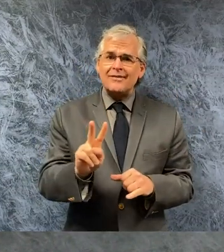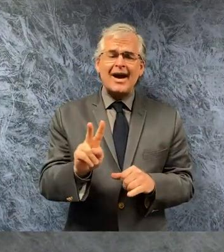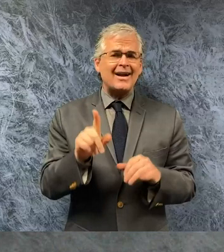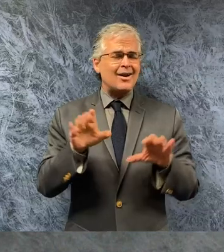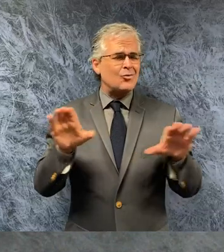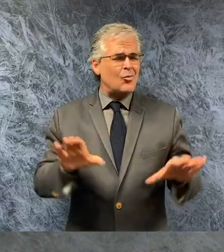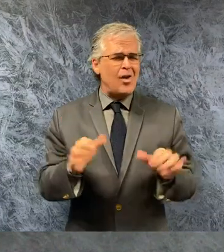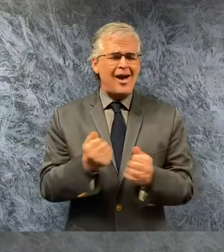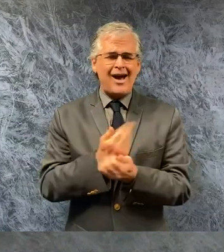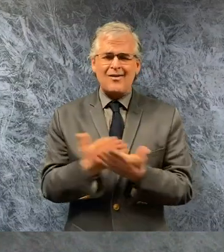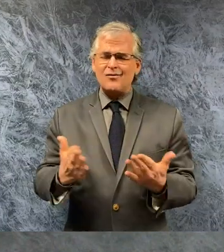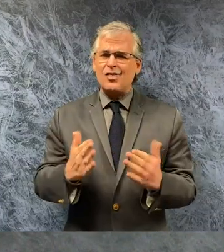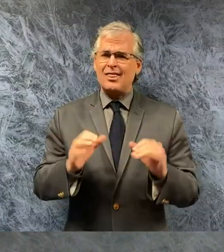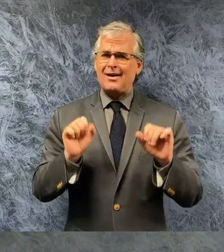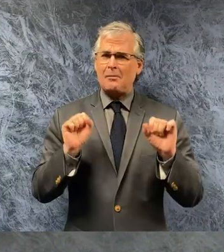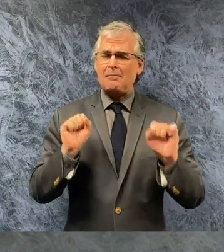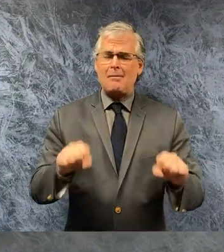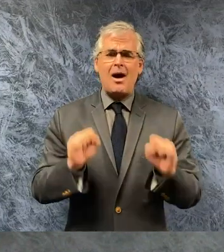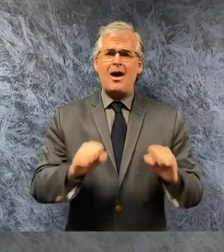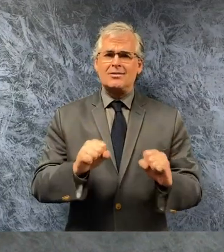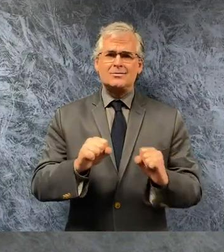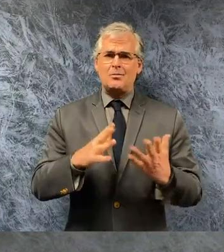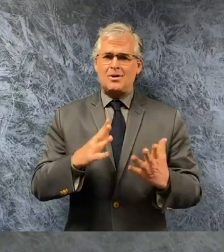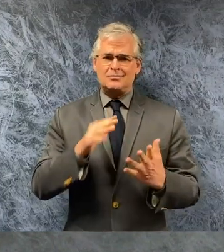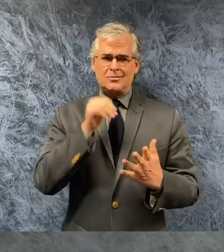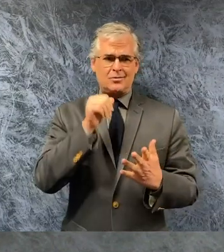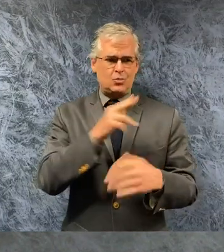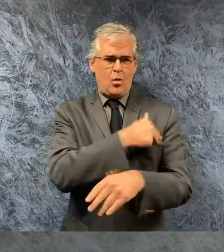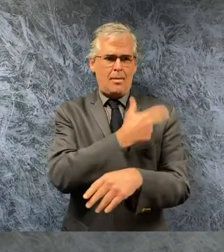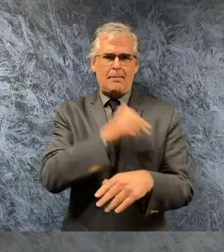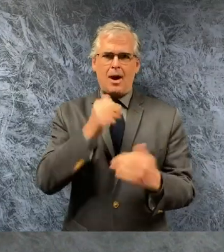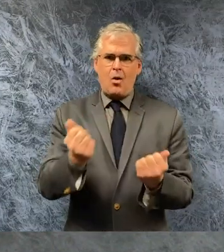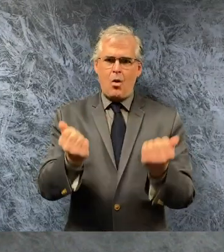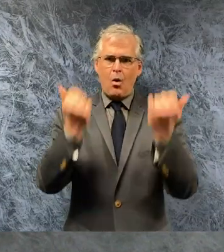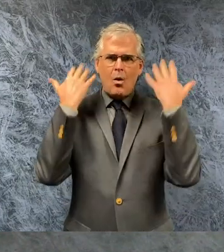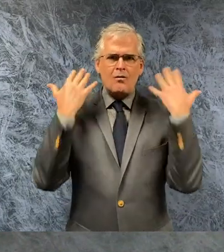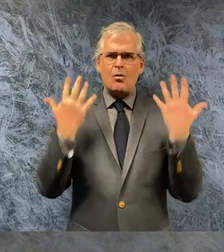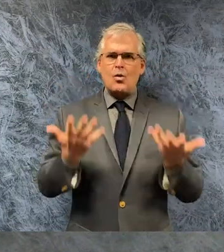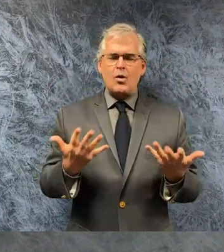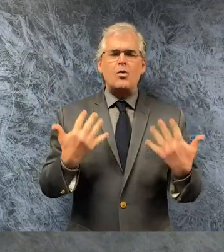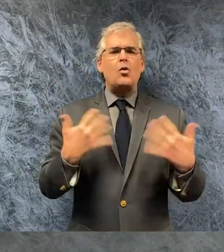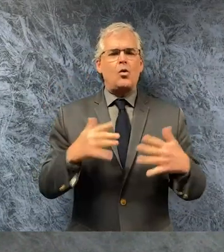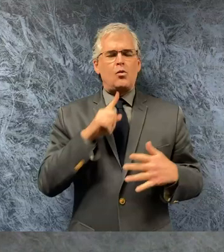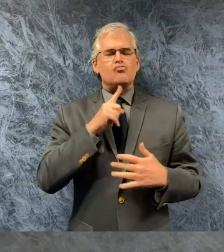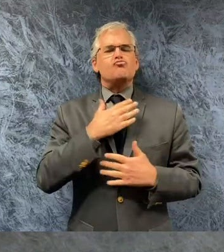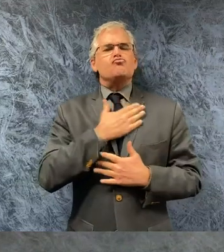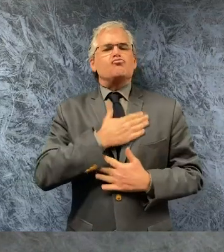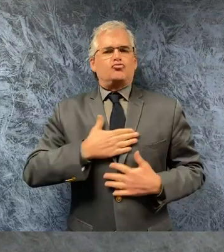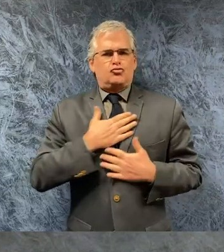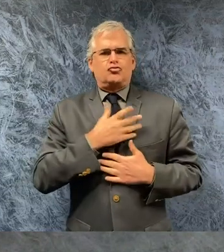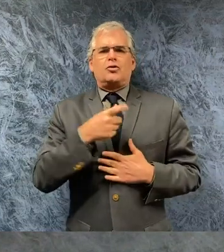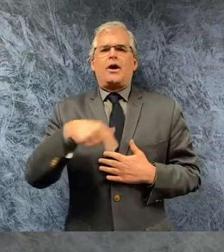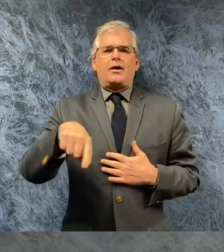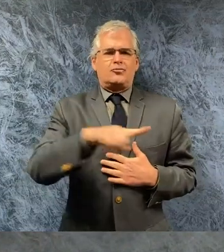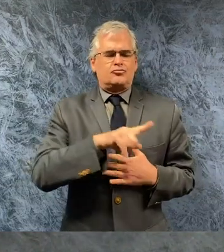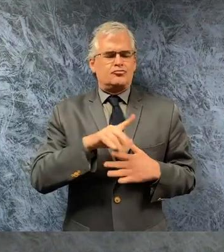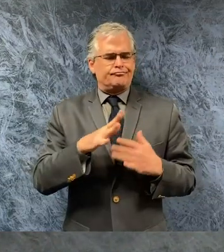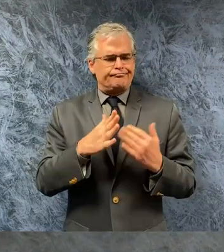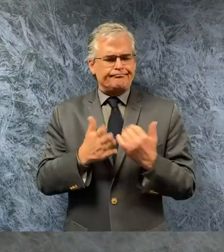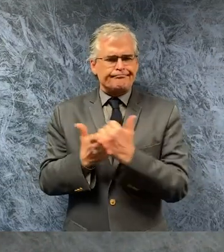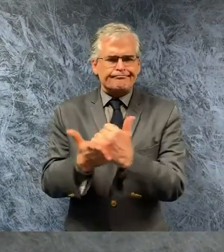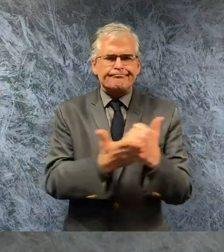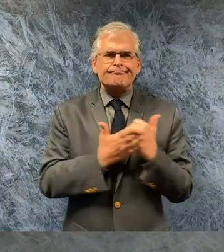the curve and to protect as many people as we possibly can and we appreciate their diligence in doing that so i